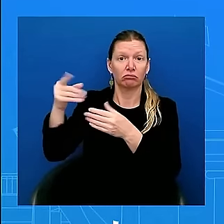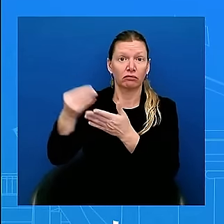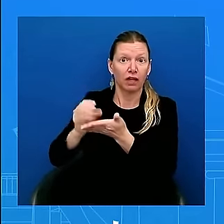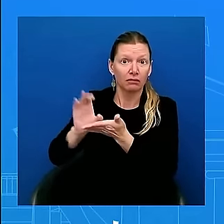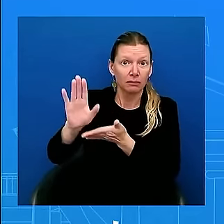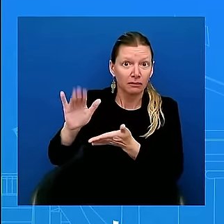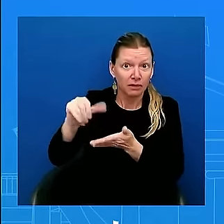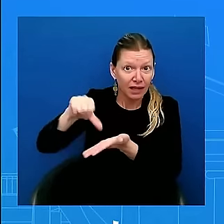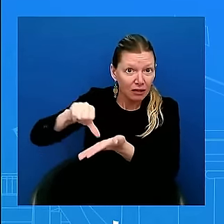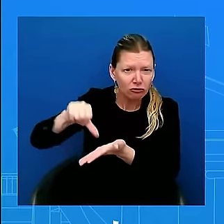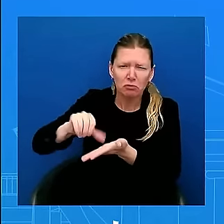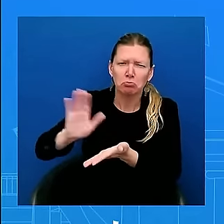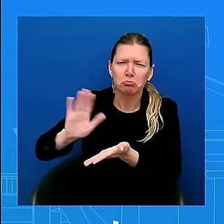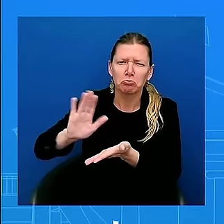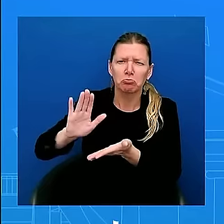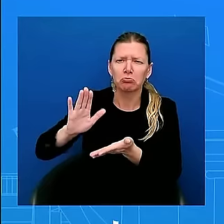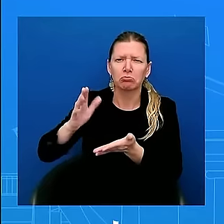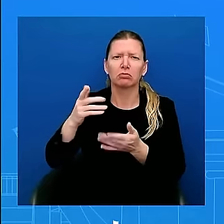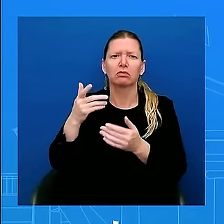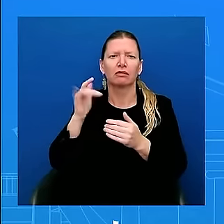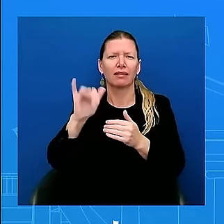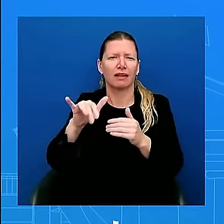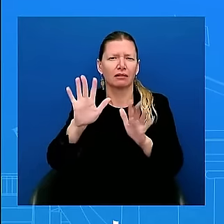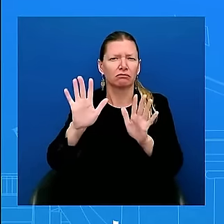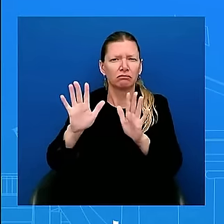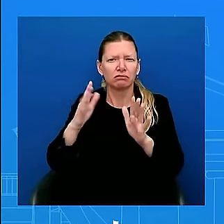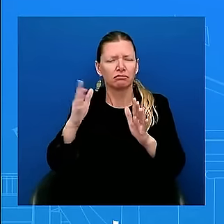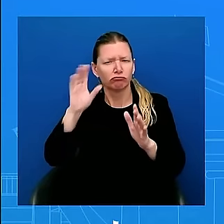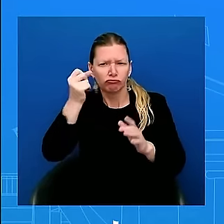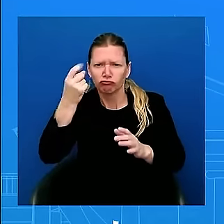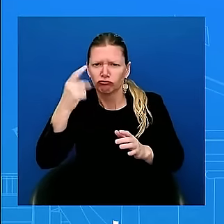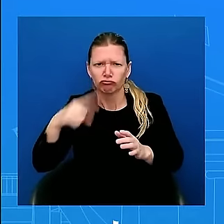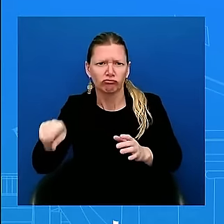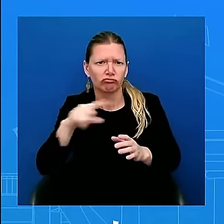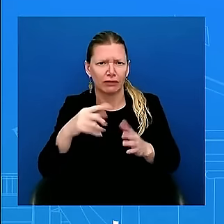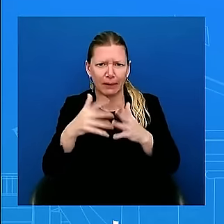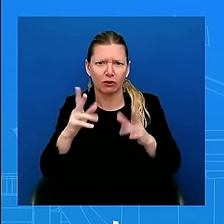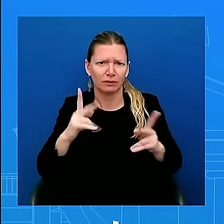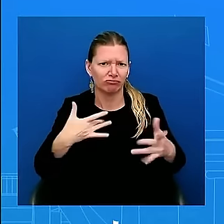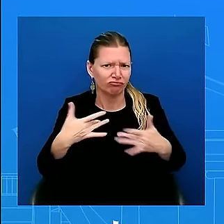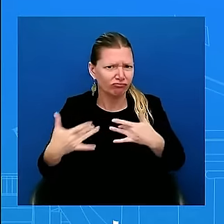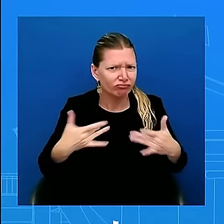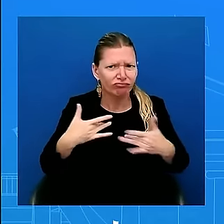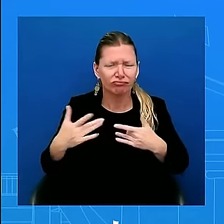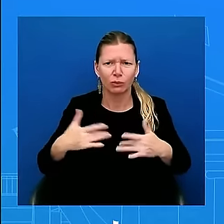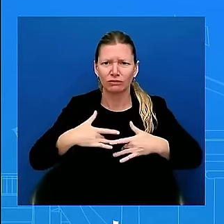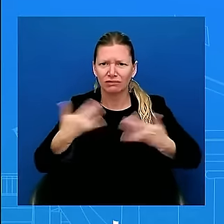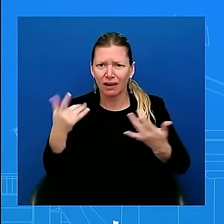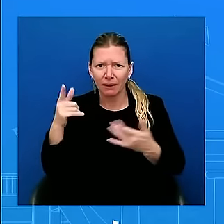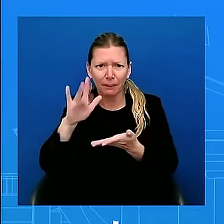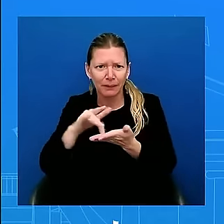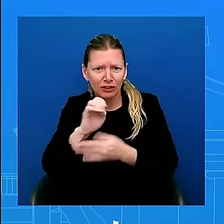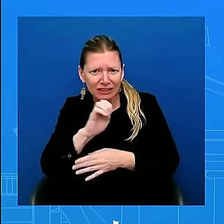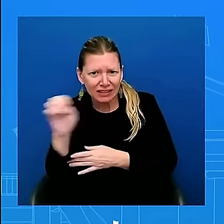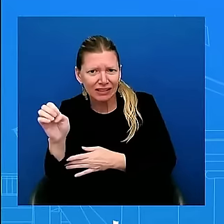most of these protests are formed and fashioned in that regard. On the second question,